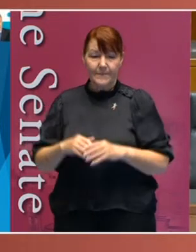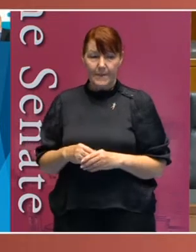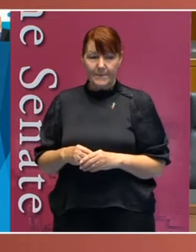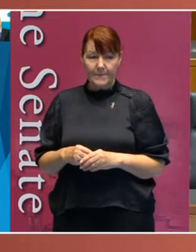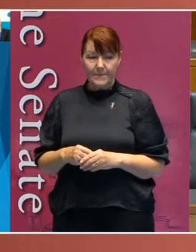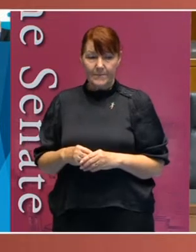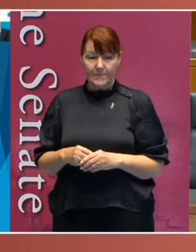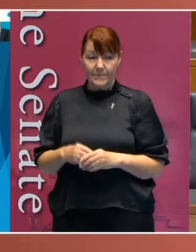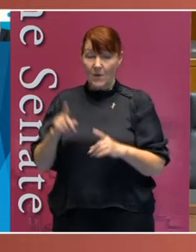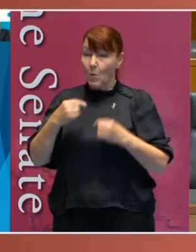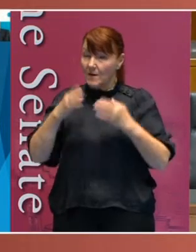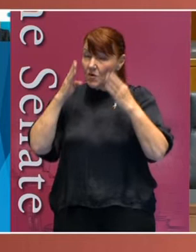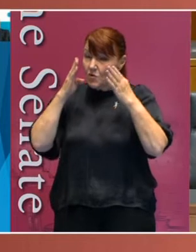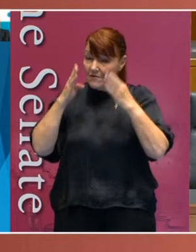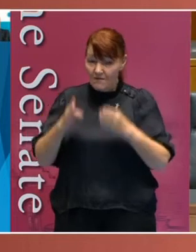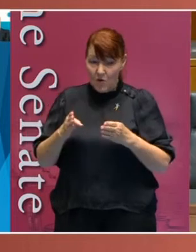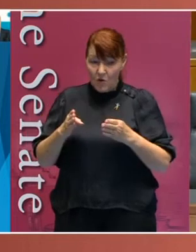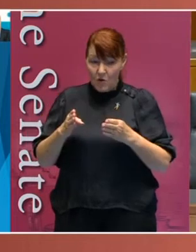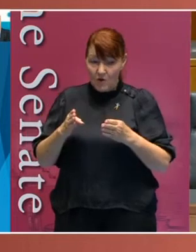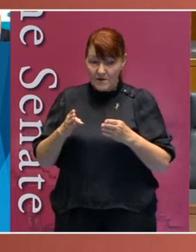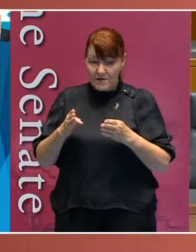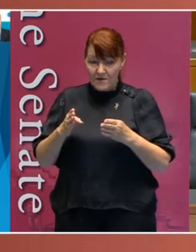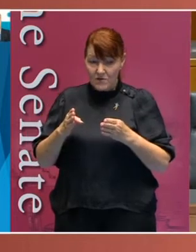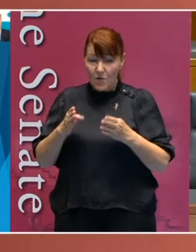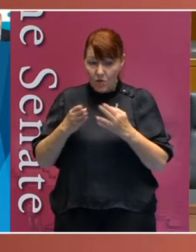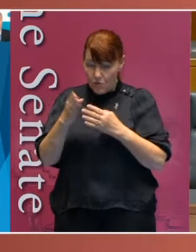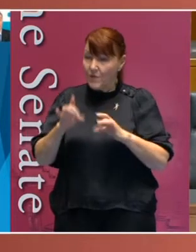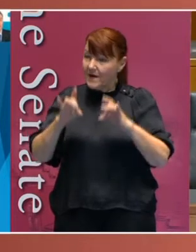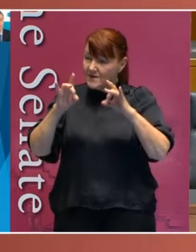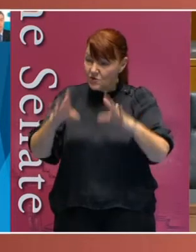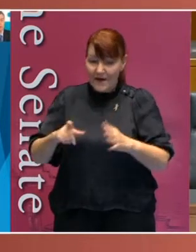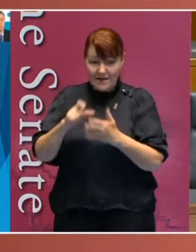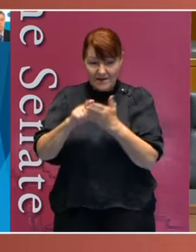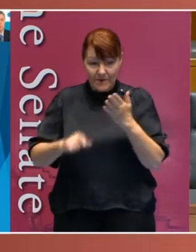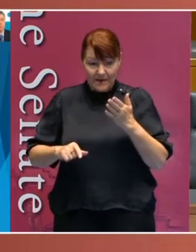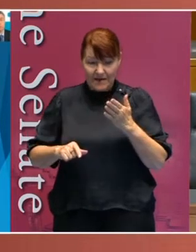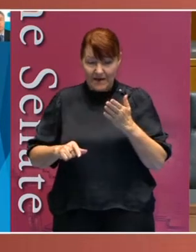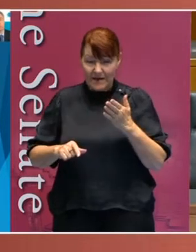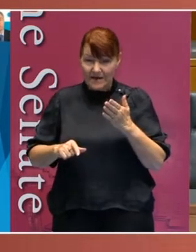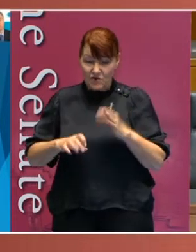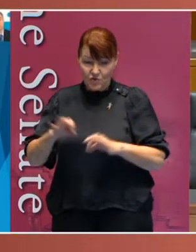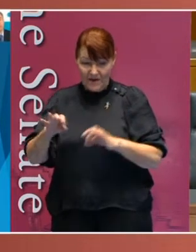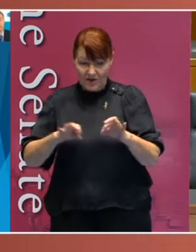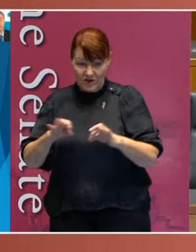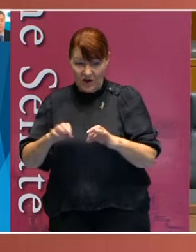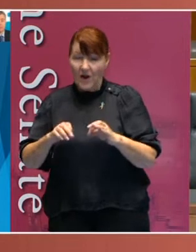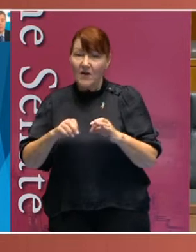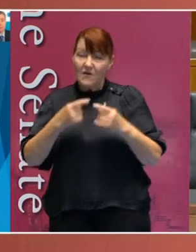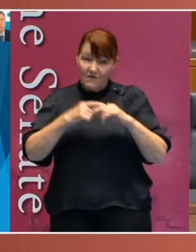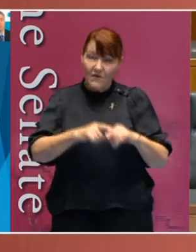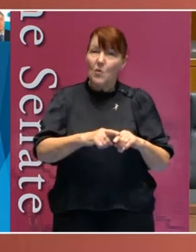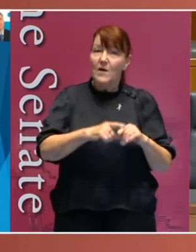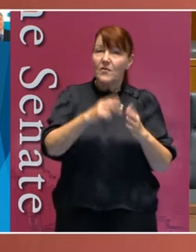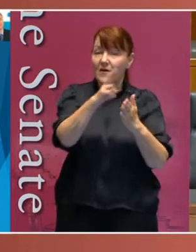But we need to focus, through the Australian Disability Strategy, on the Convention on the Rights of Persons with Disability and its